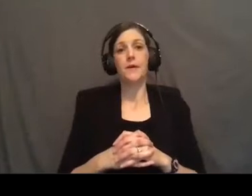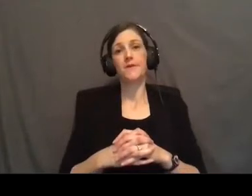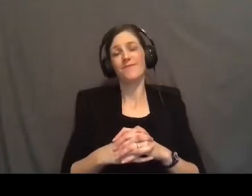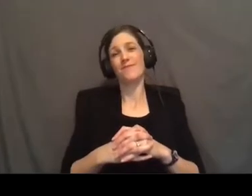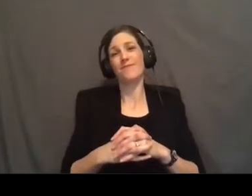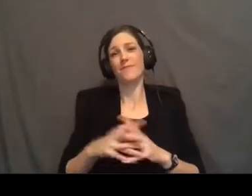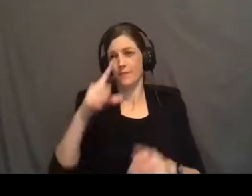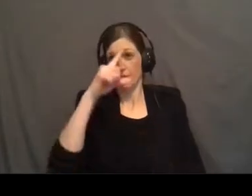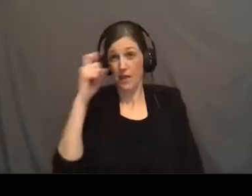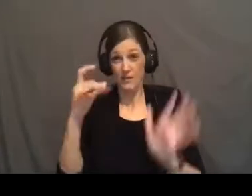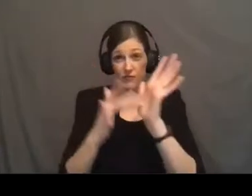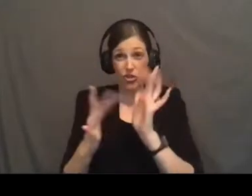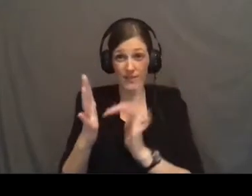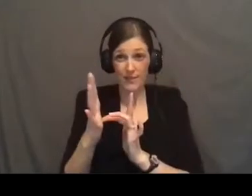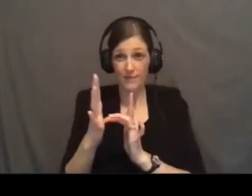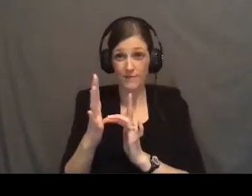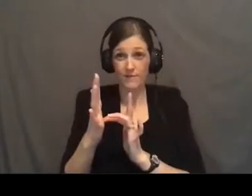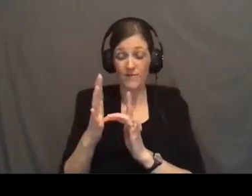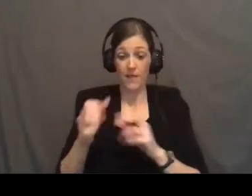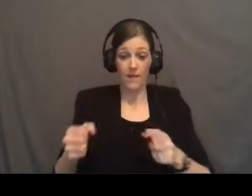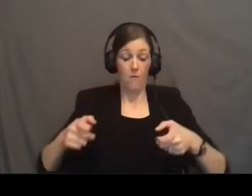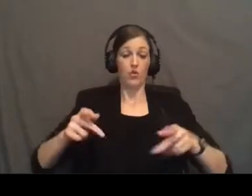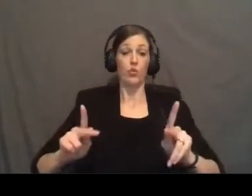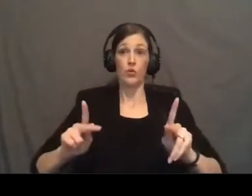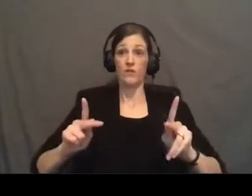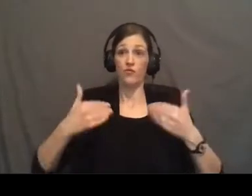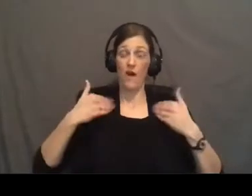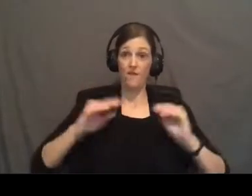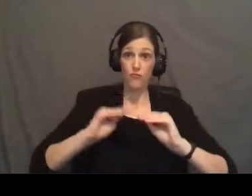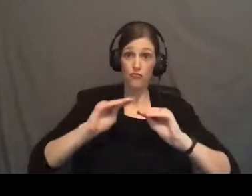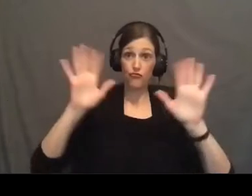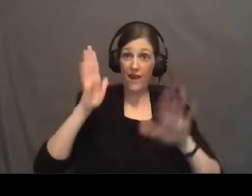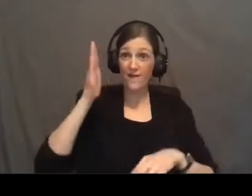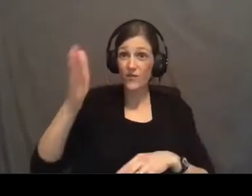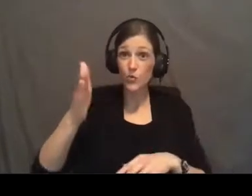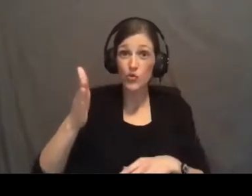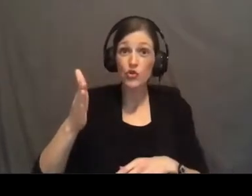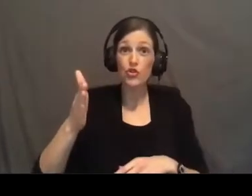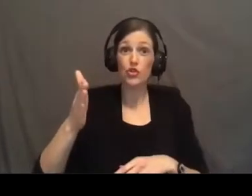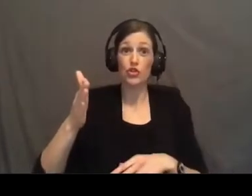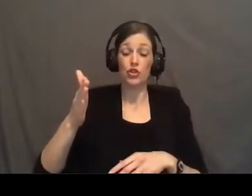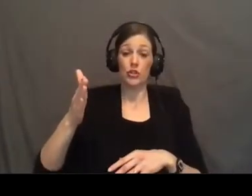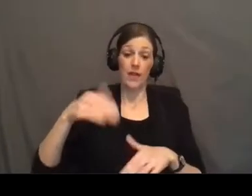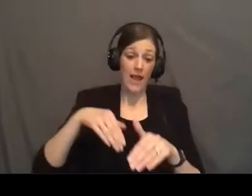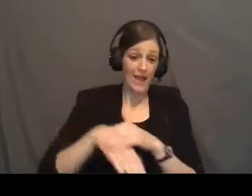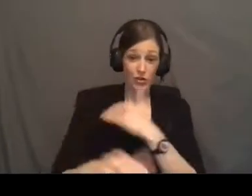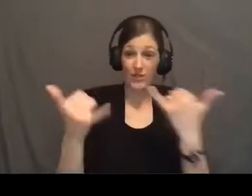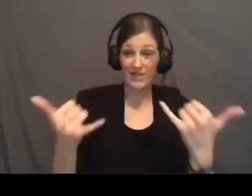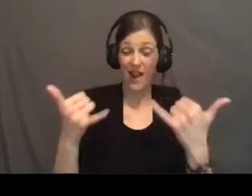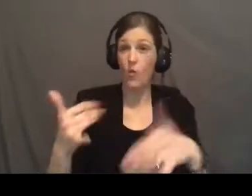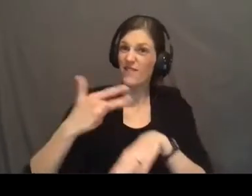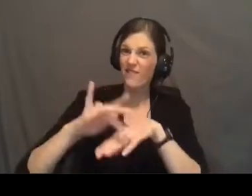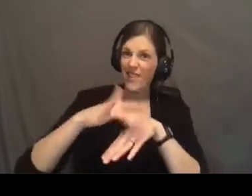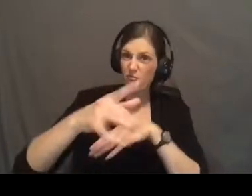Because of Jesus, the opportunity to have a bright future, break into your present, is available